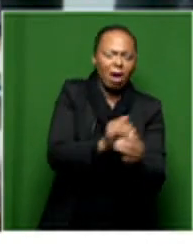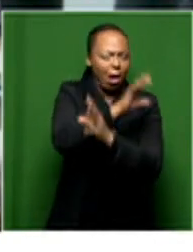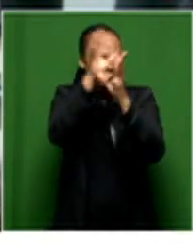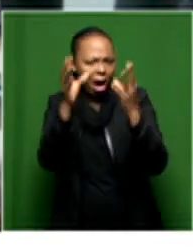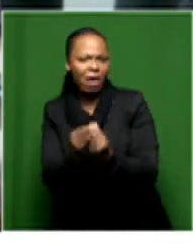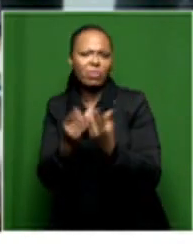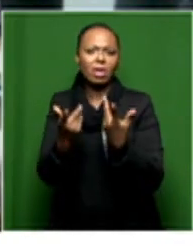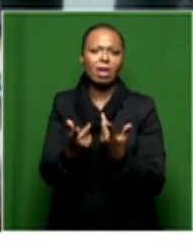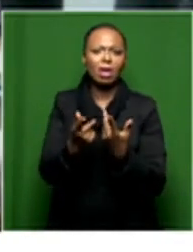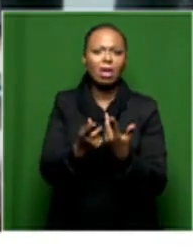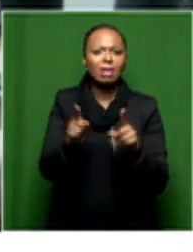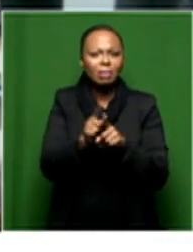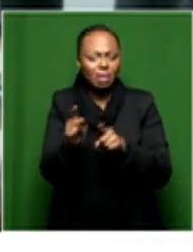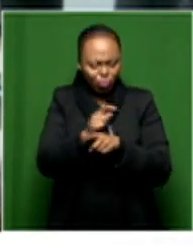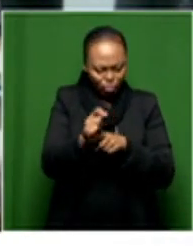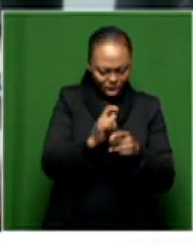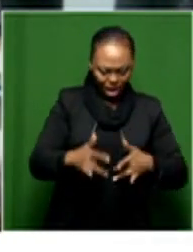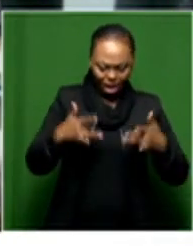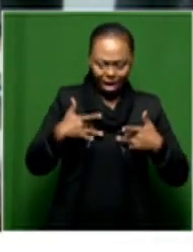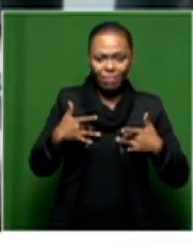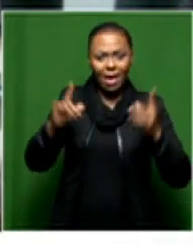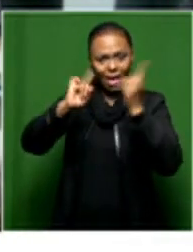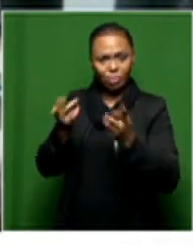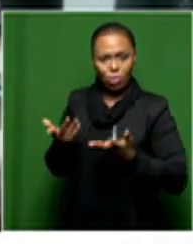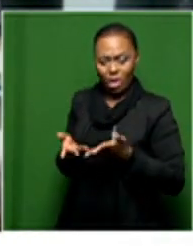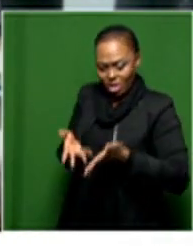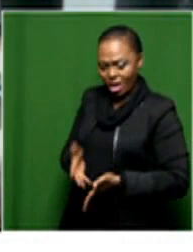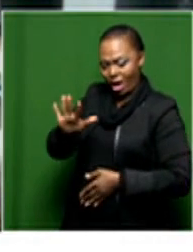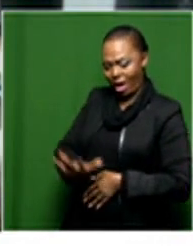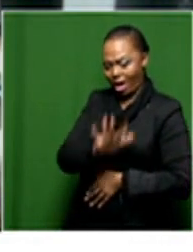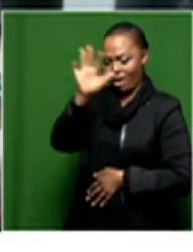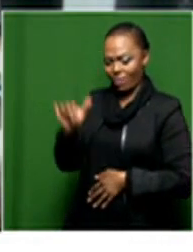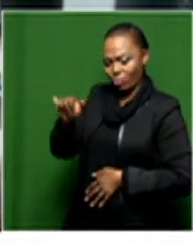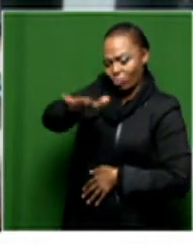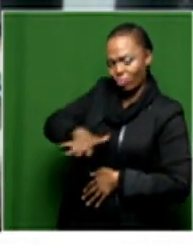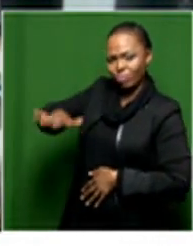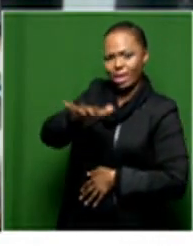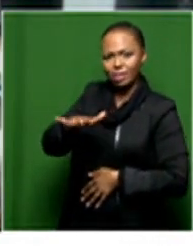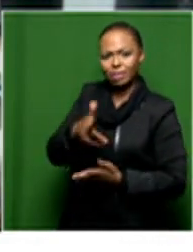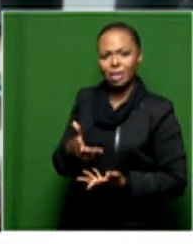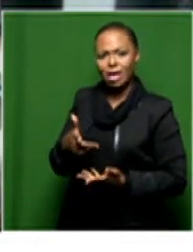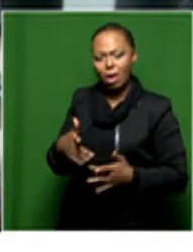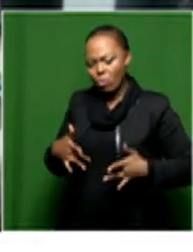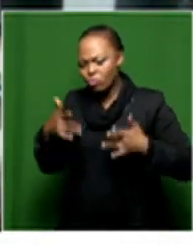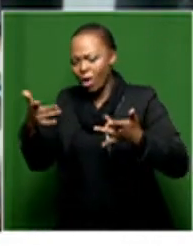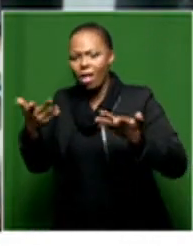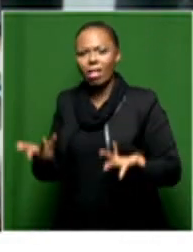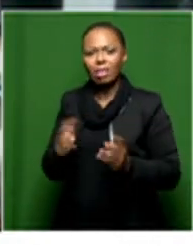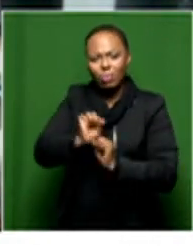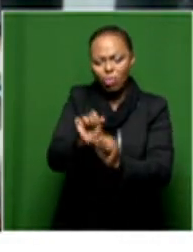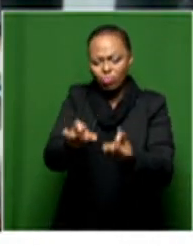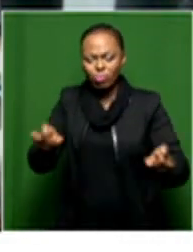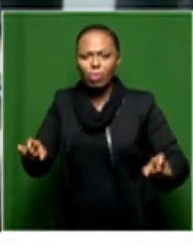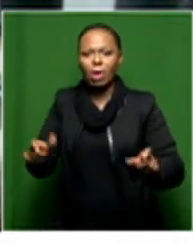know, claiming our lives, especially within the African space, claiming our wealth being of our people side by